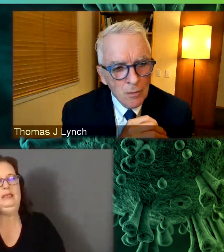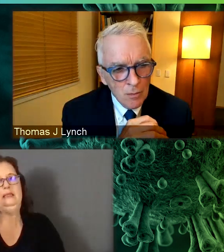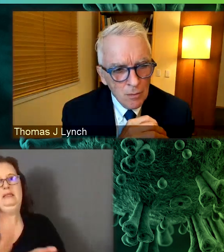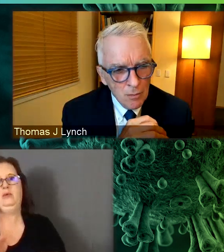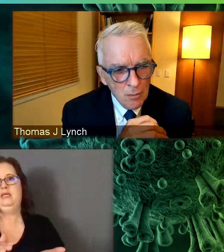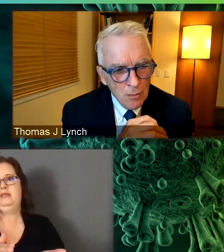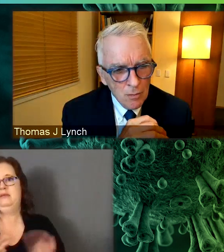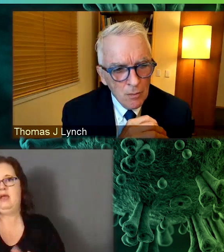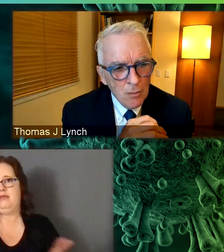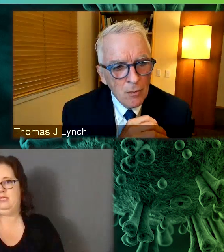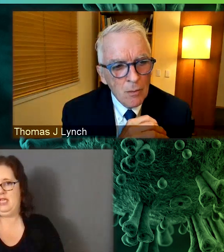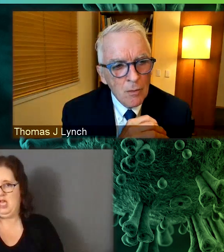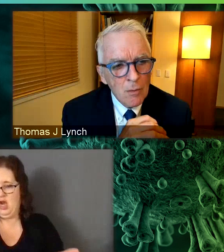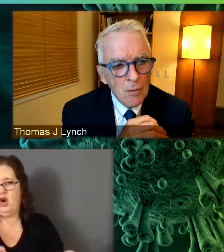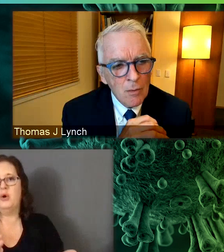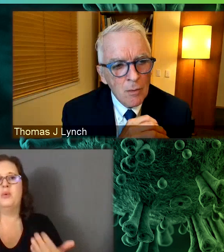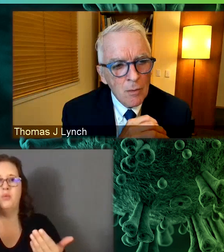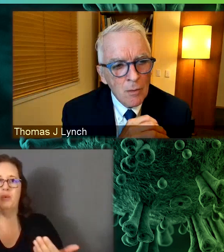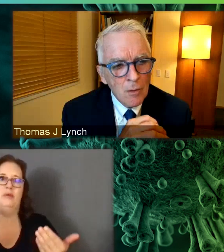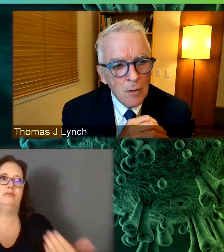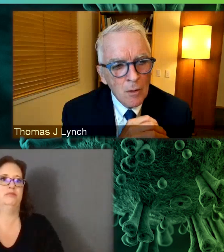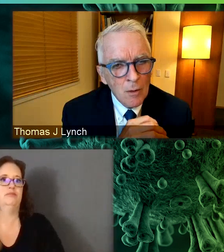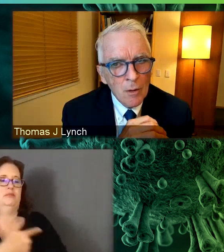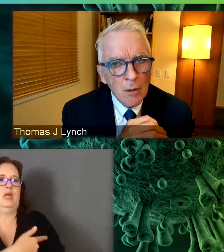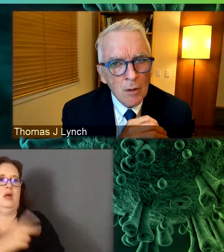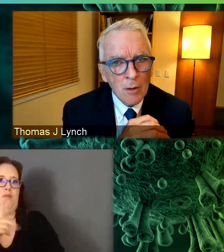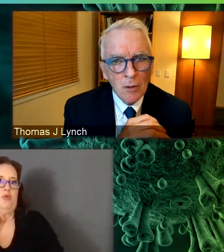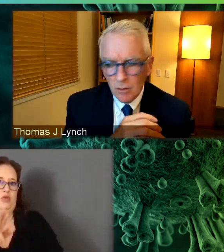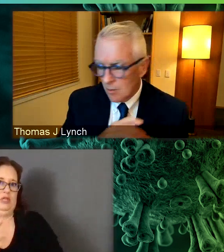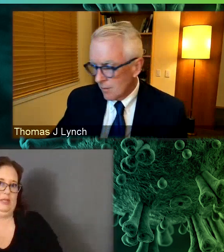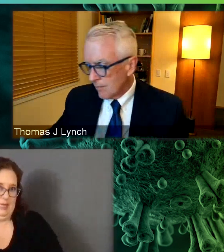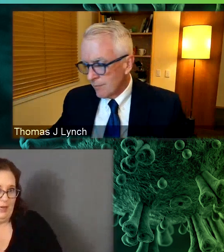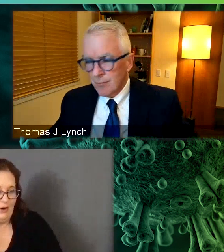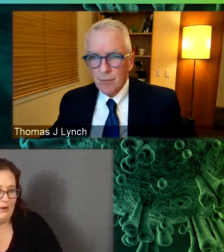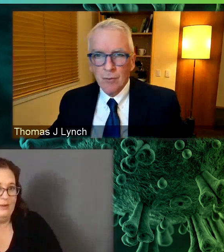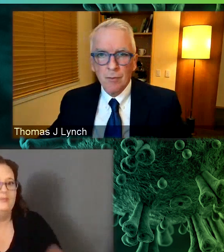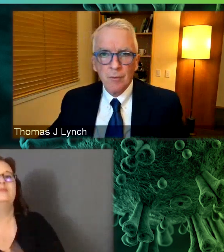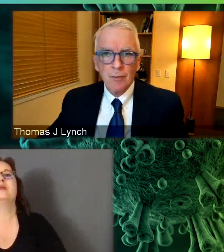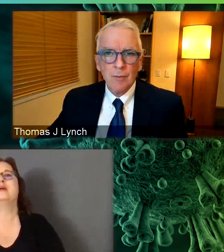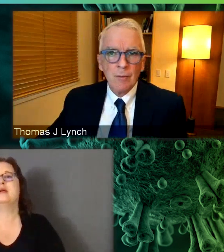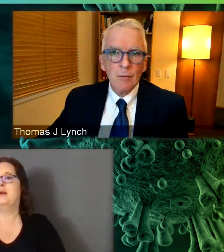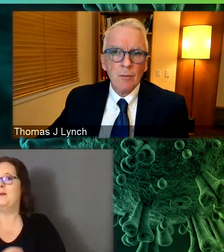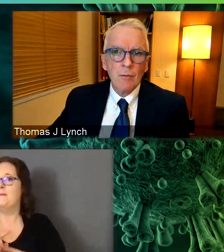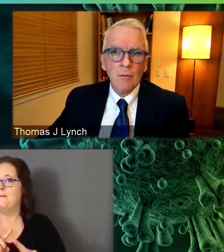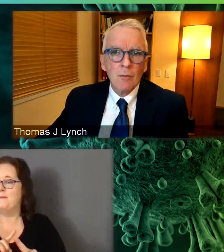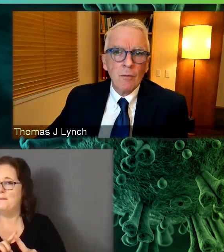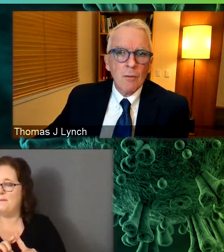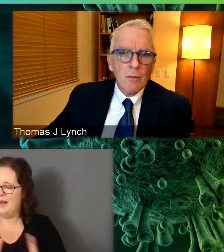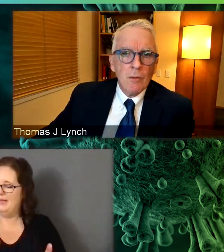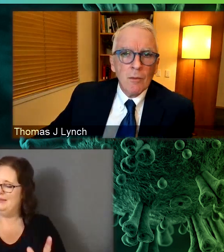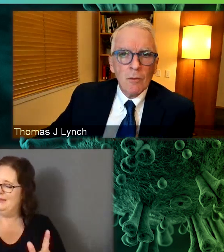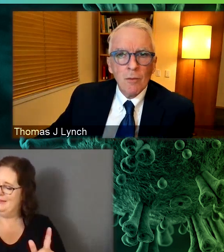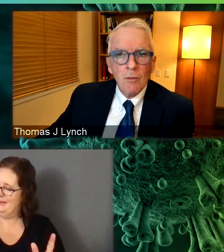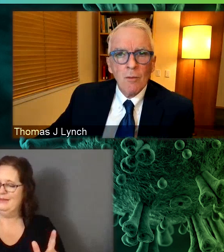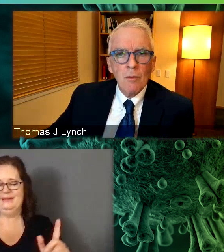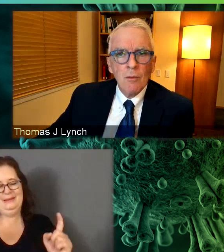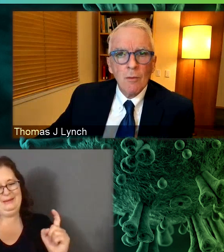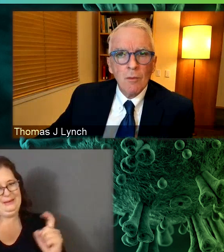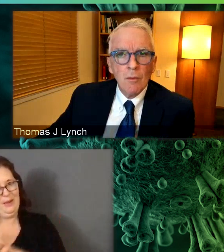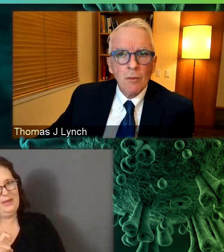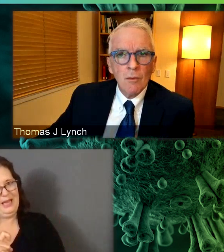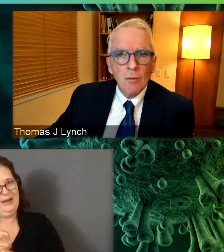to someone in the U S. Um, uh, but there's knock-on effects that are complicated here that, uh,